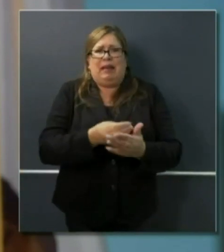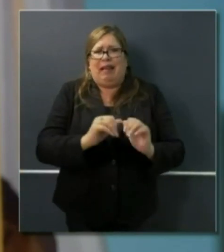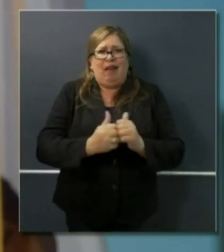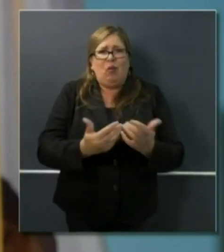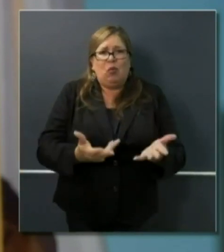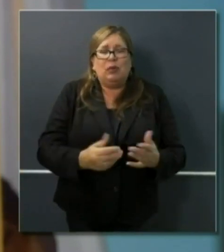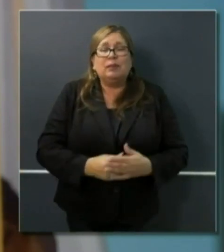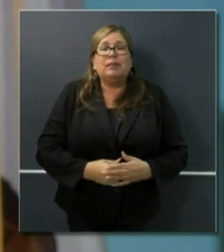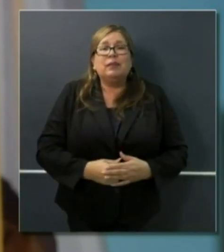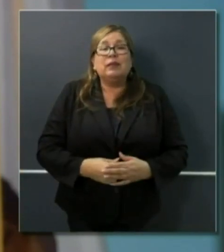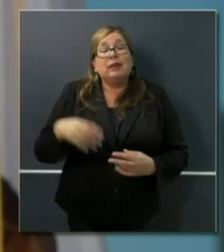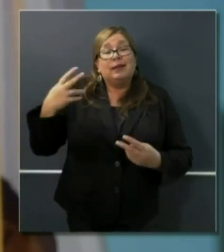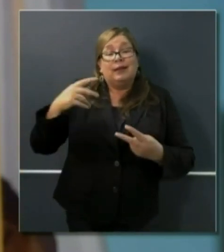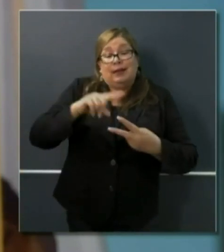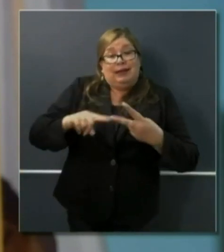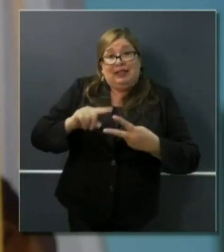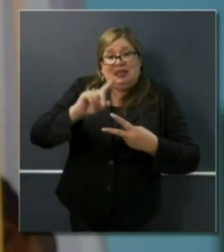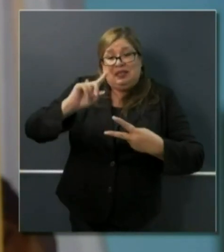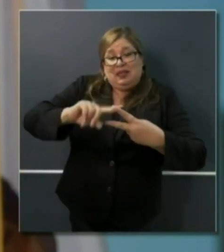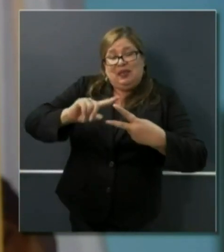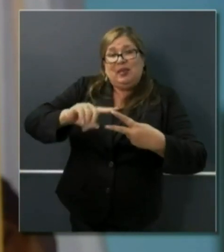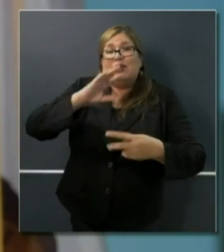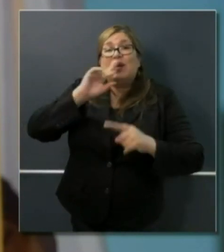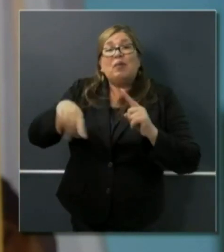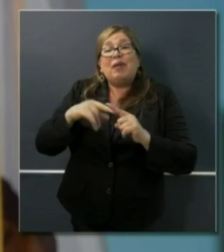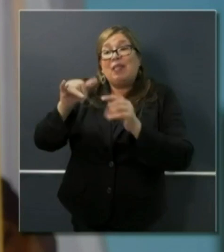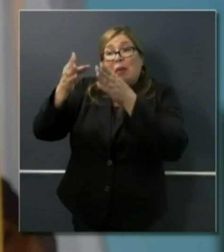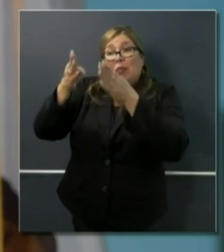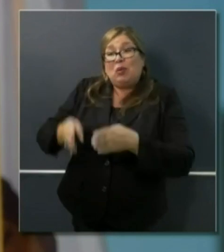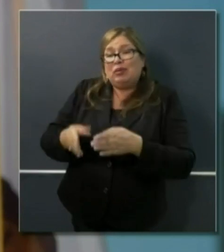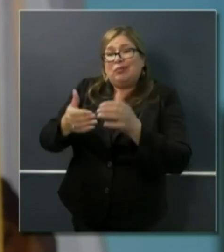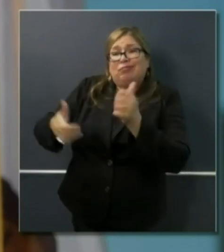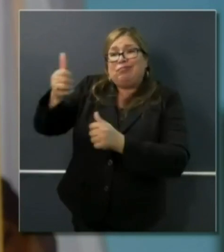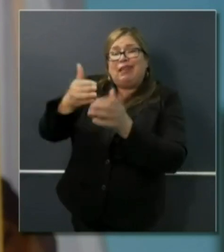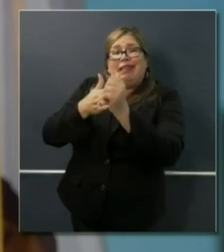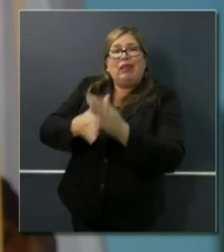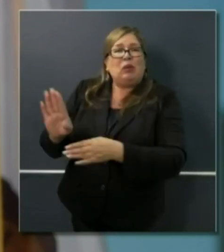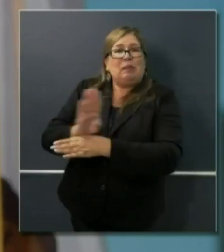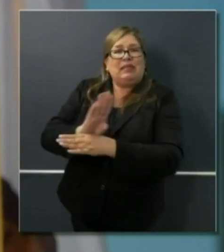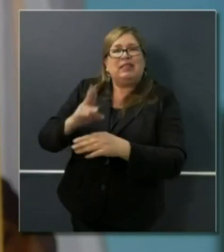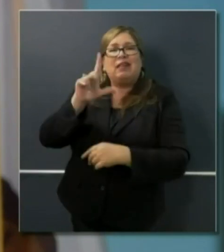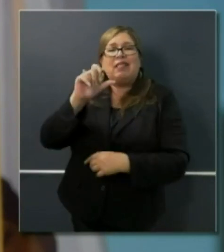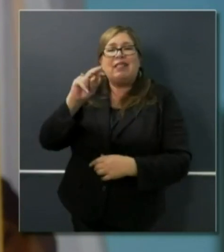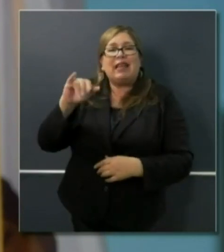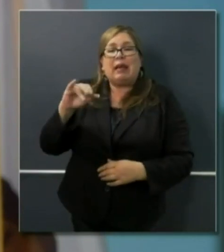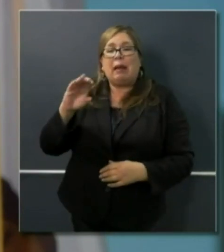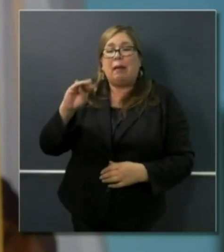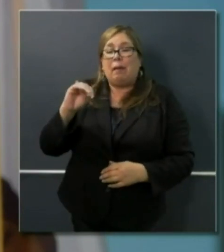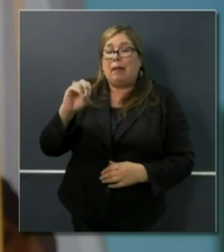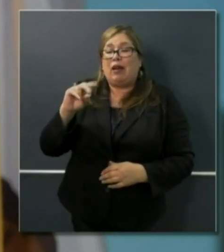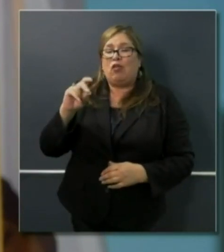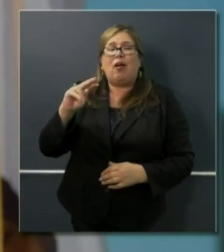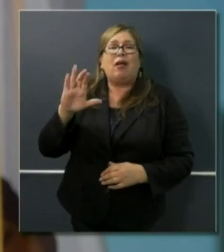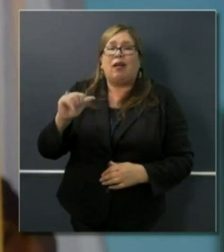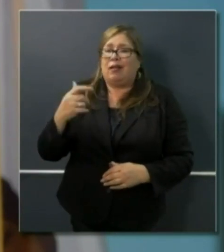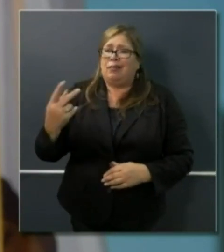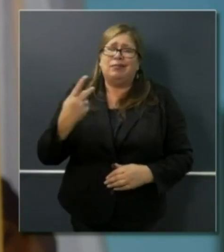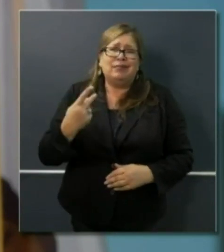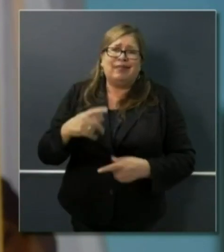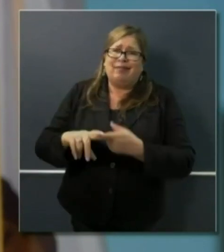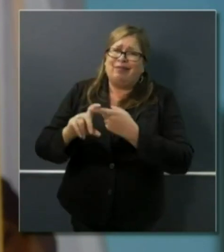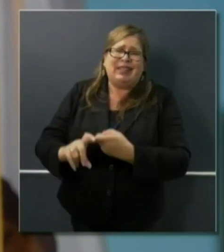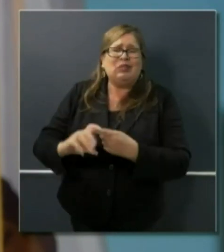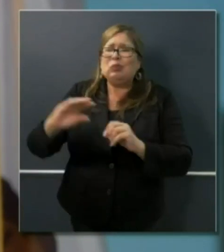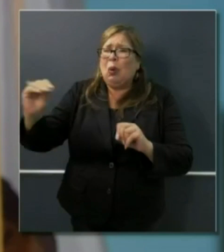friends. He's an extraordinarily talented individual, unequivocally, absolutely no rift, quite the